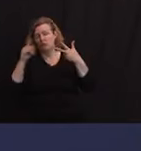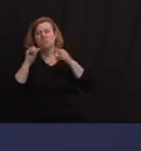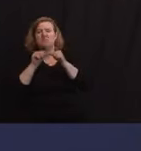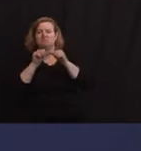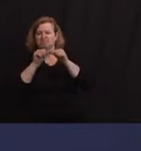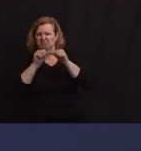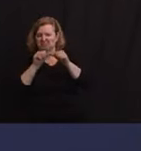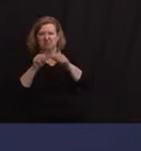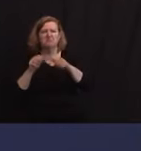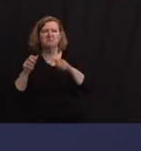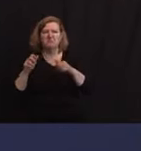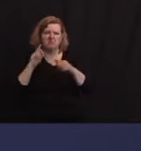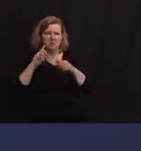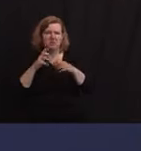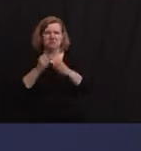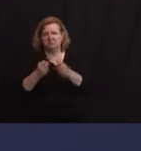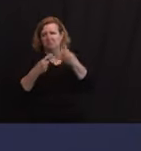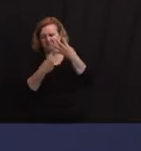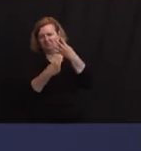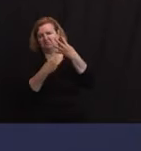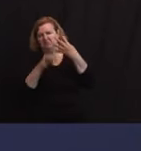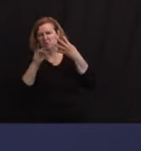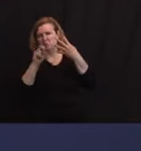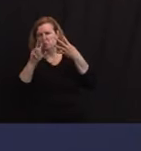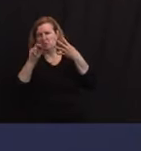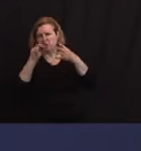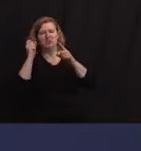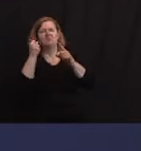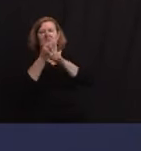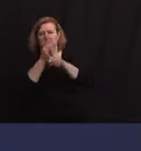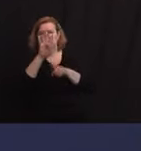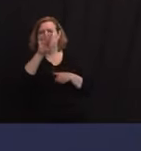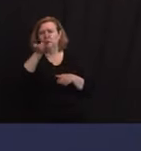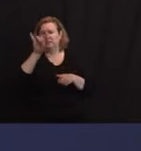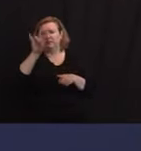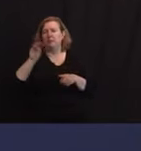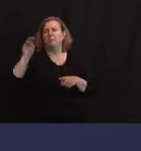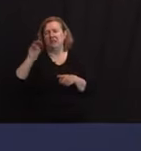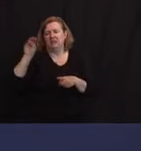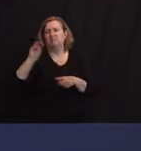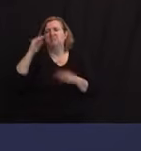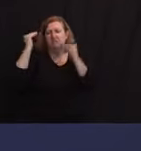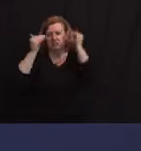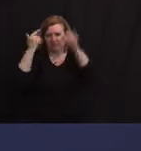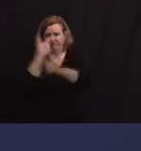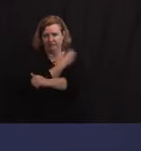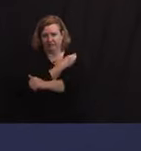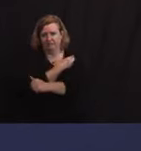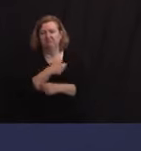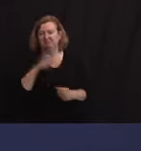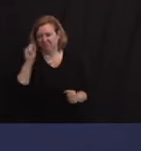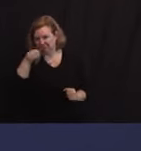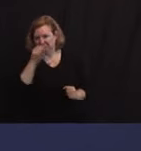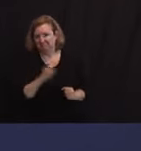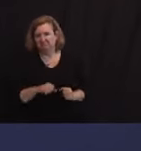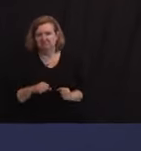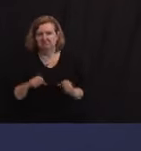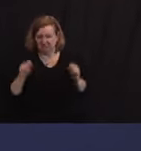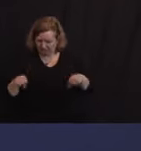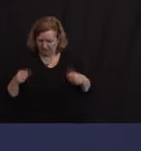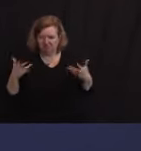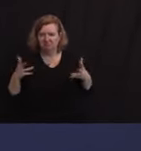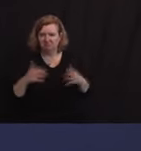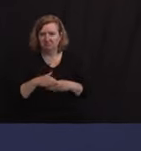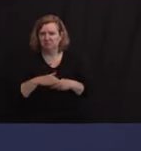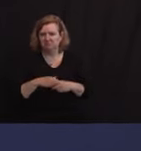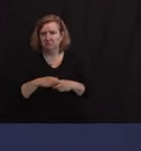complete confidence we'll be able to get to our goal of 4.7 million adult New Jerseans vaccinated by the